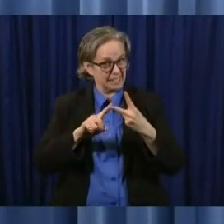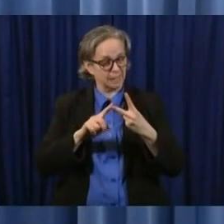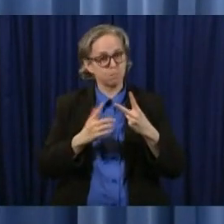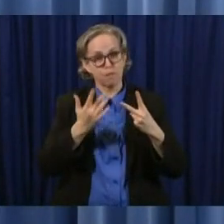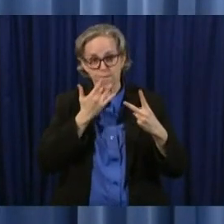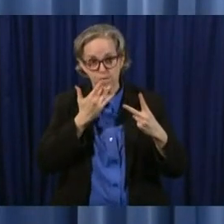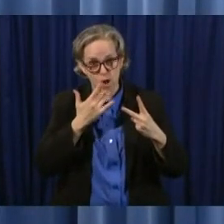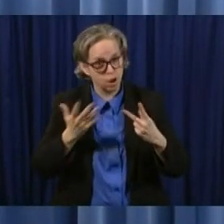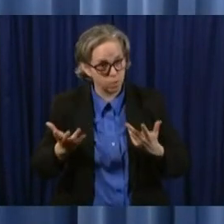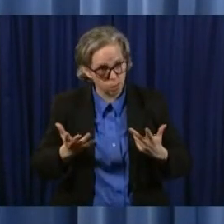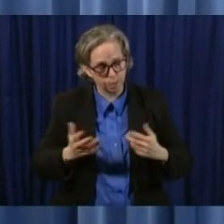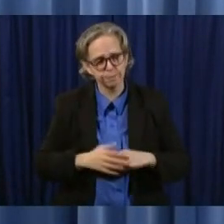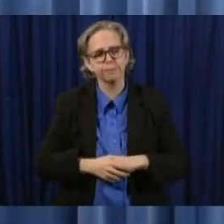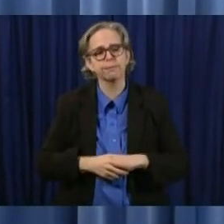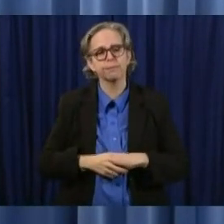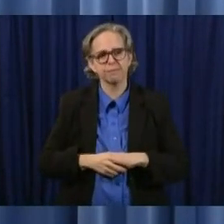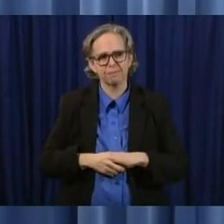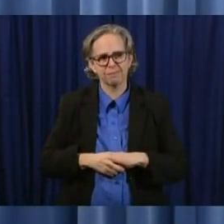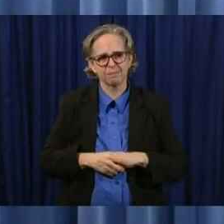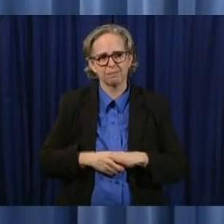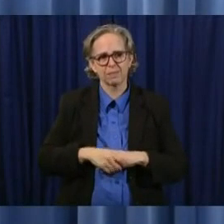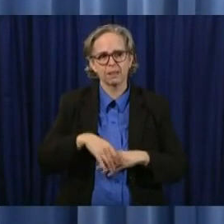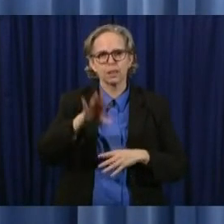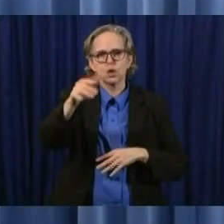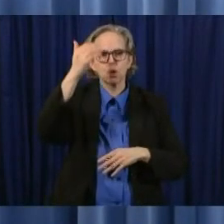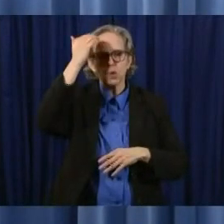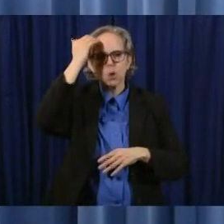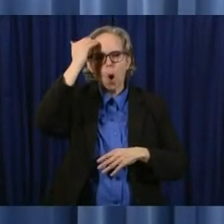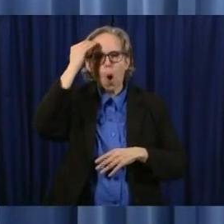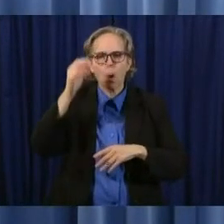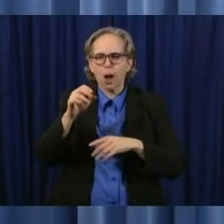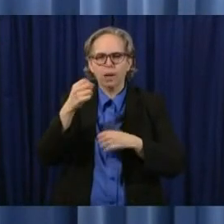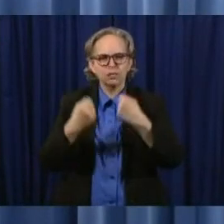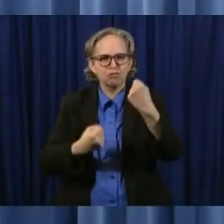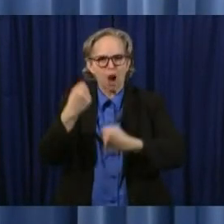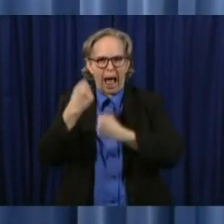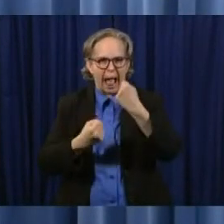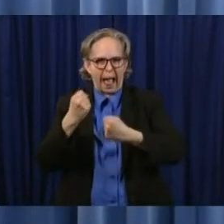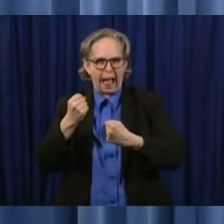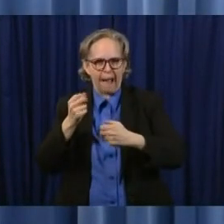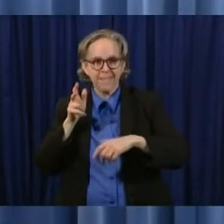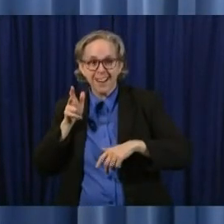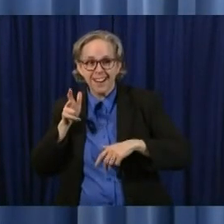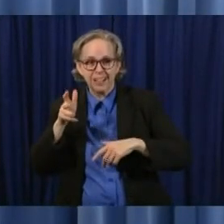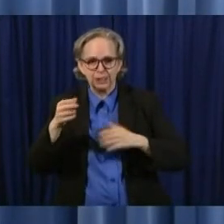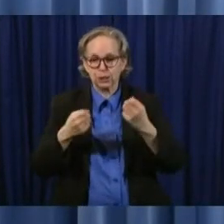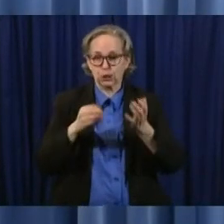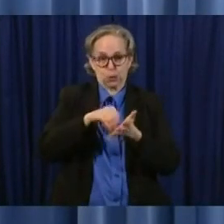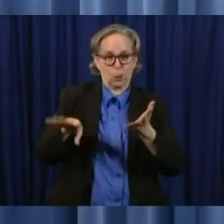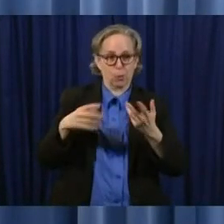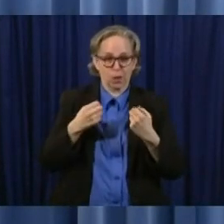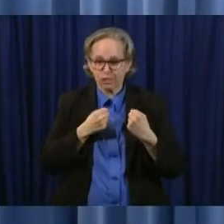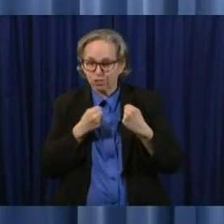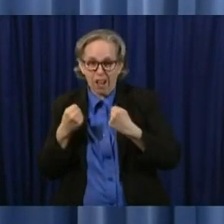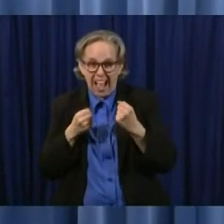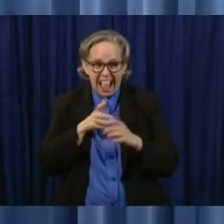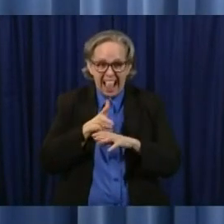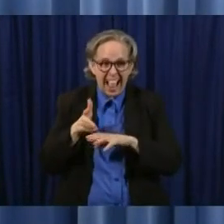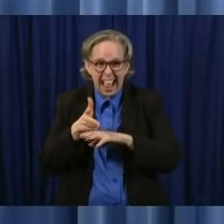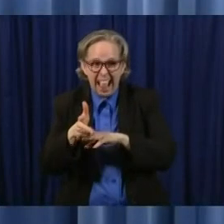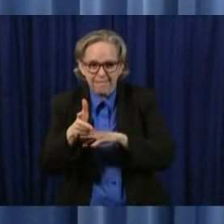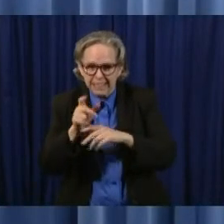preference would be a drive-in type of ceremony where a student would drive to a designated location at a designated